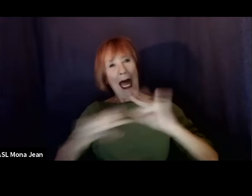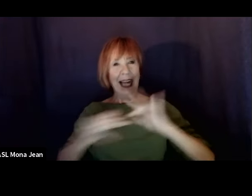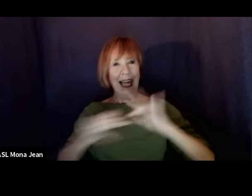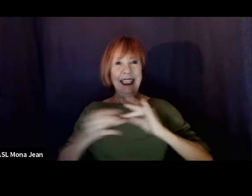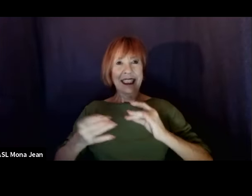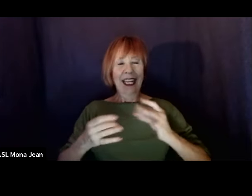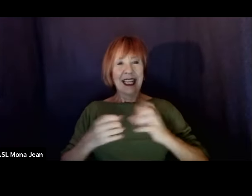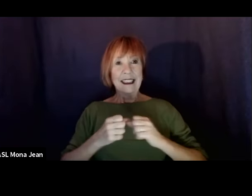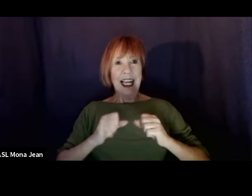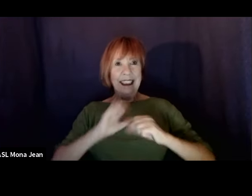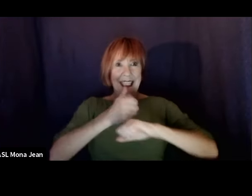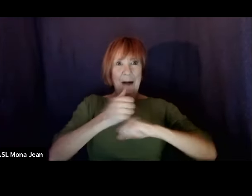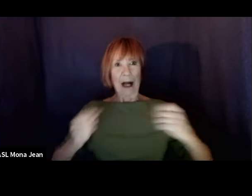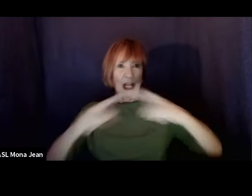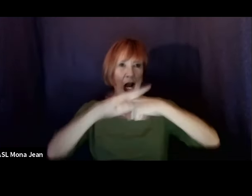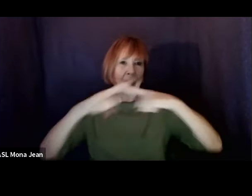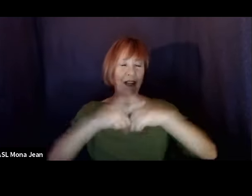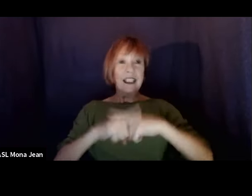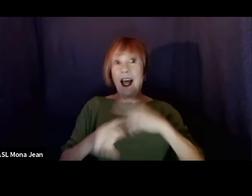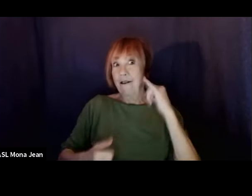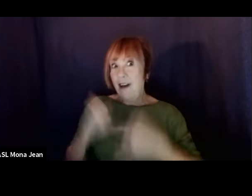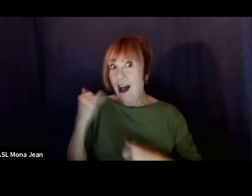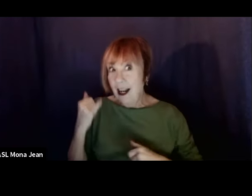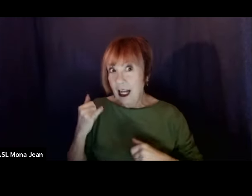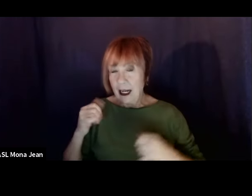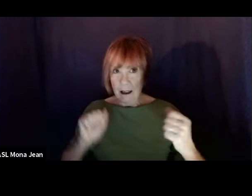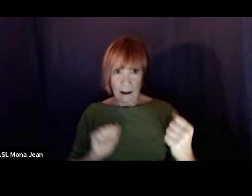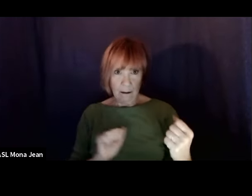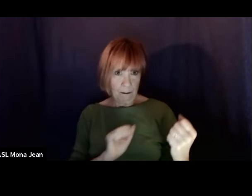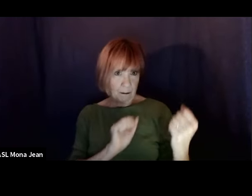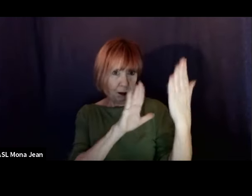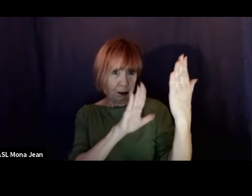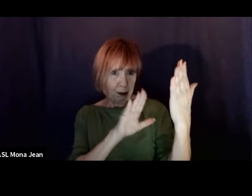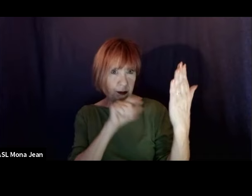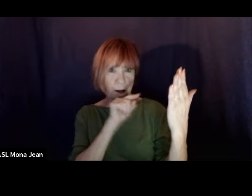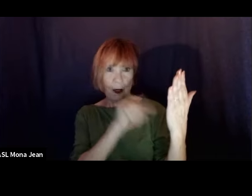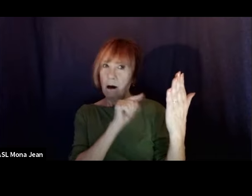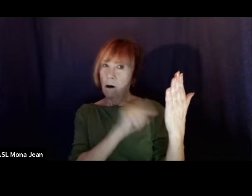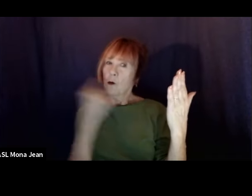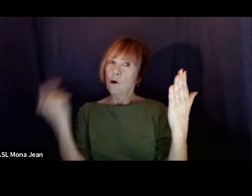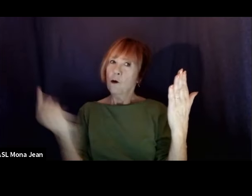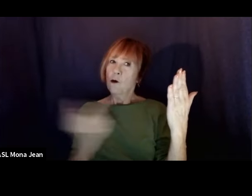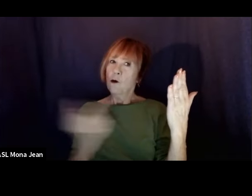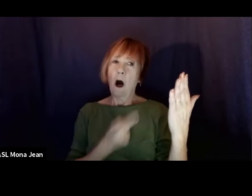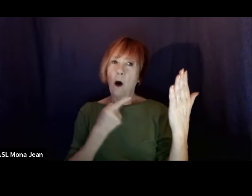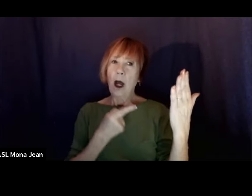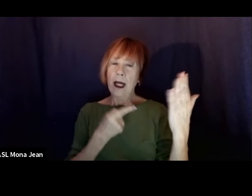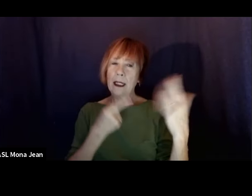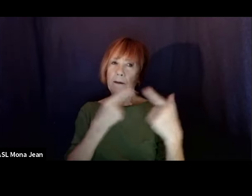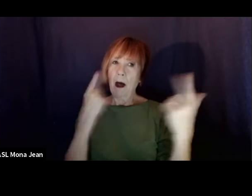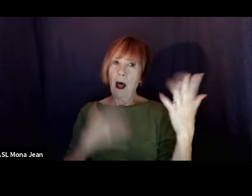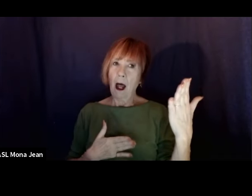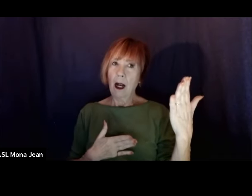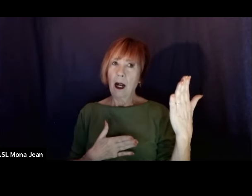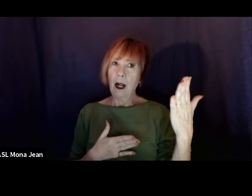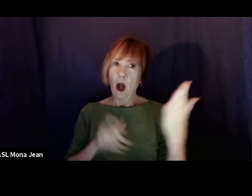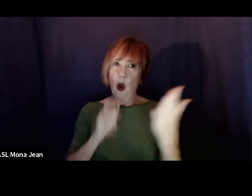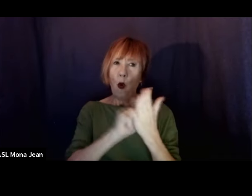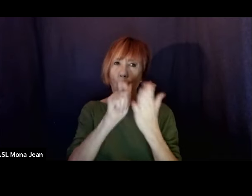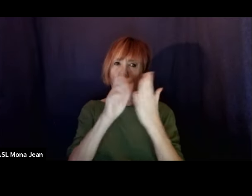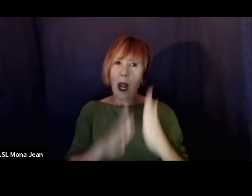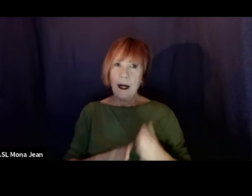conflict, and finally basing off against that always looming foe, writer's block.